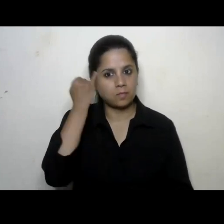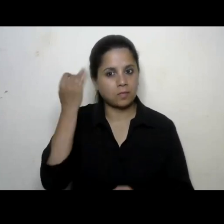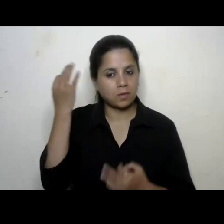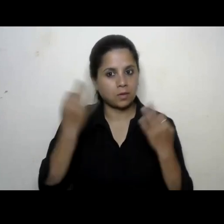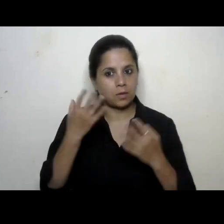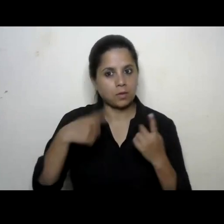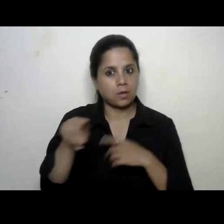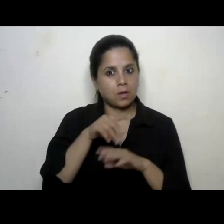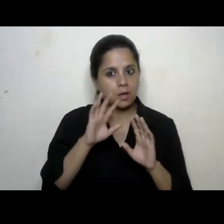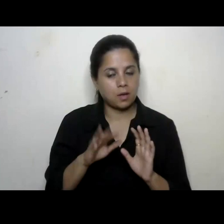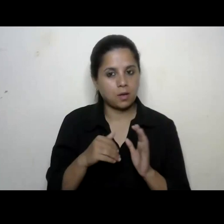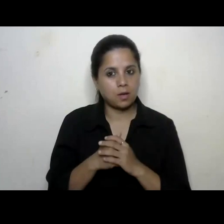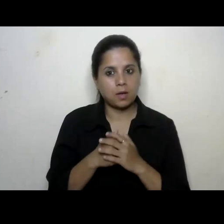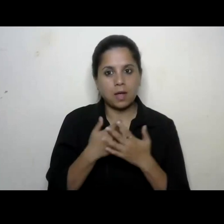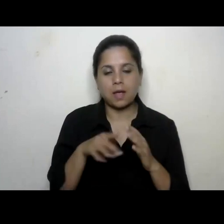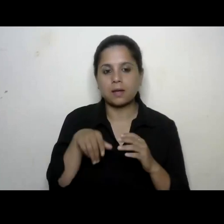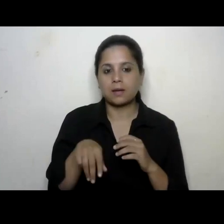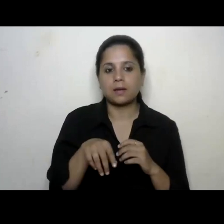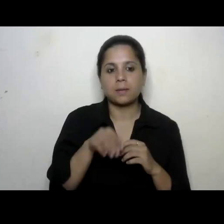our educator meena